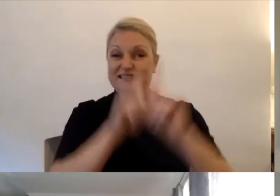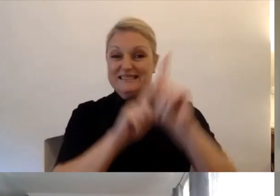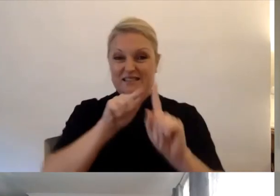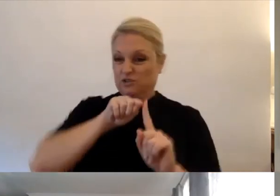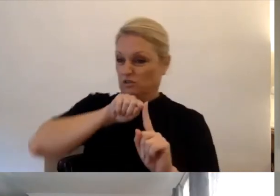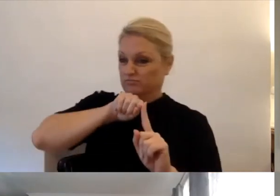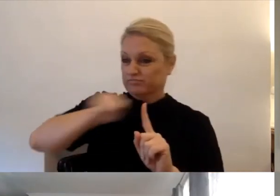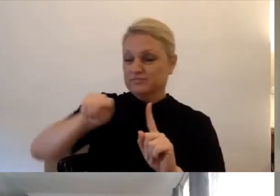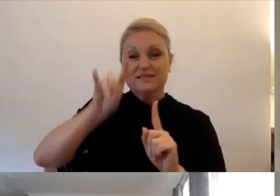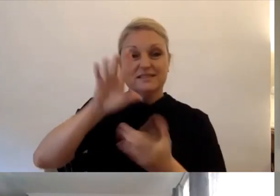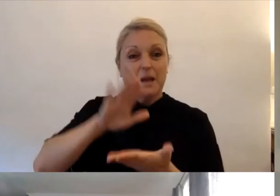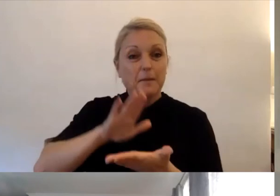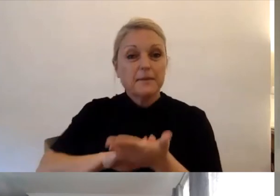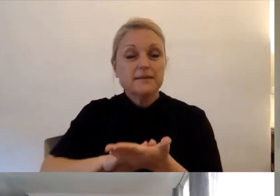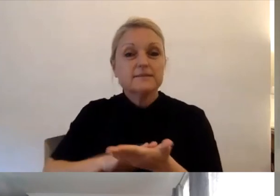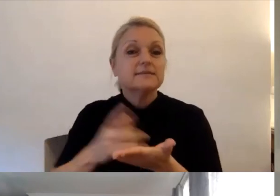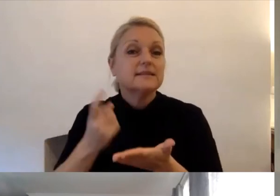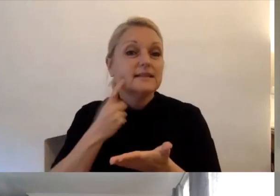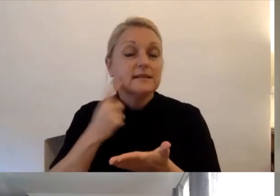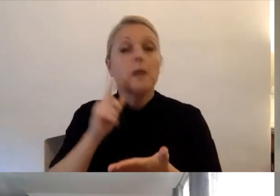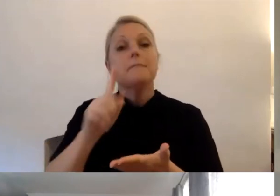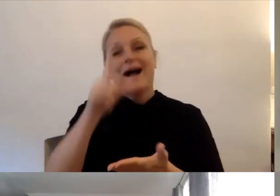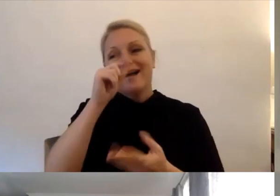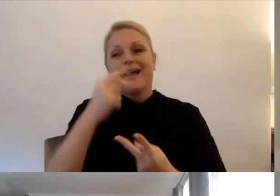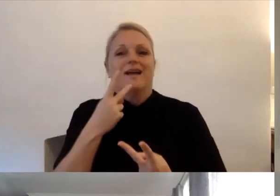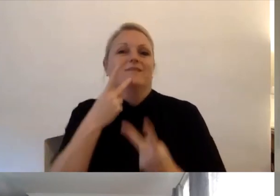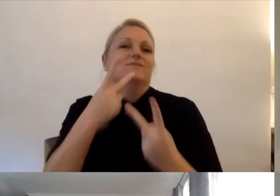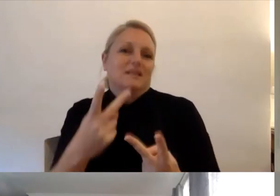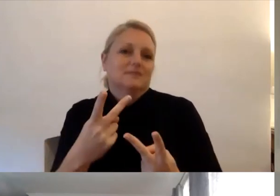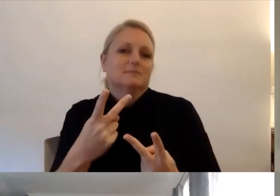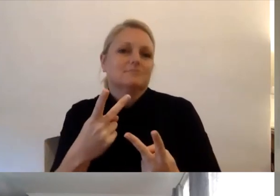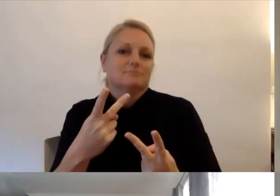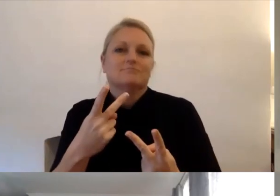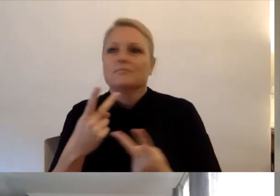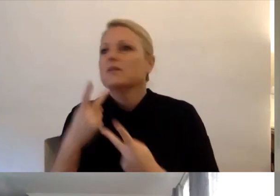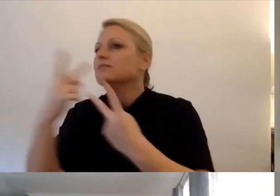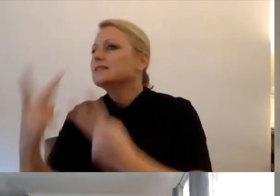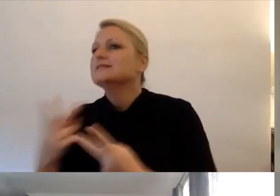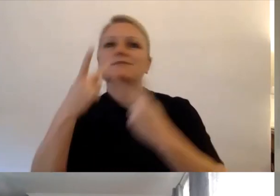But we are able to come and visit you right across South Australia.